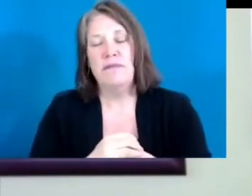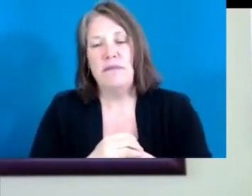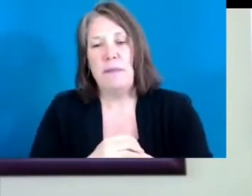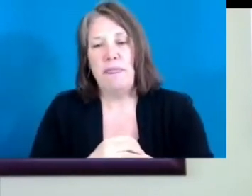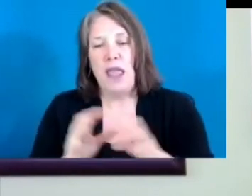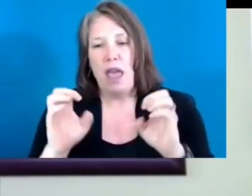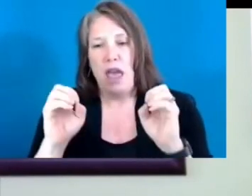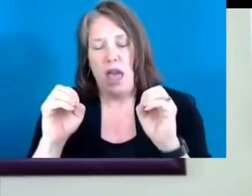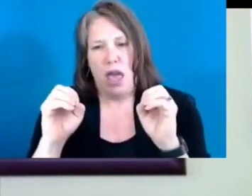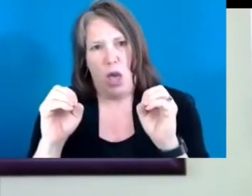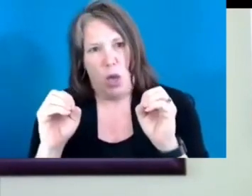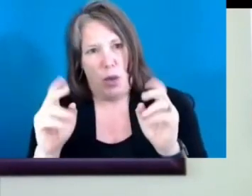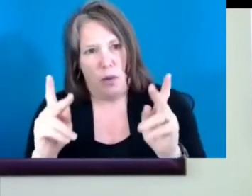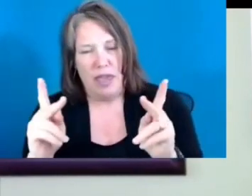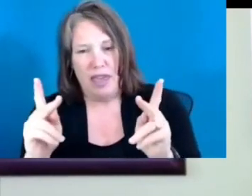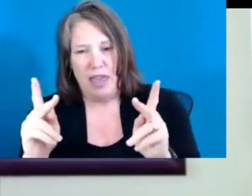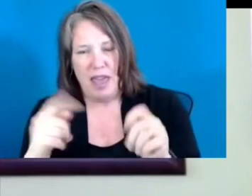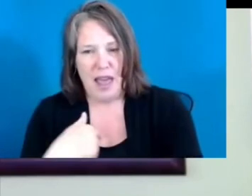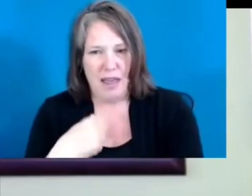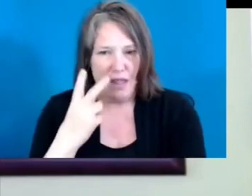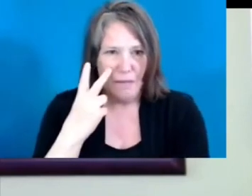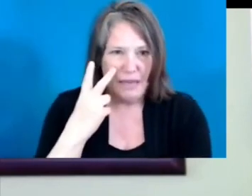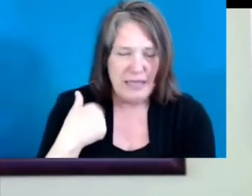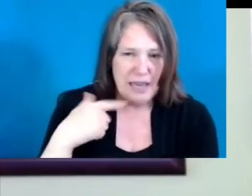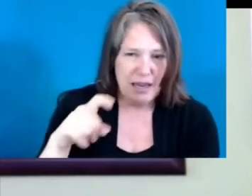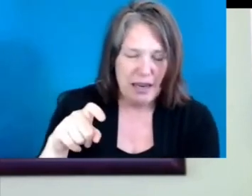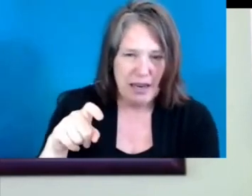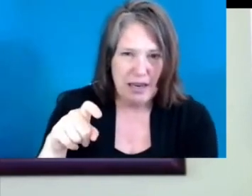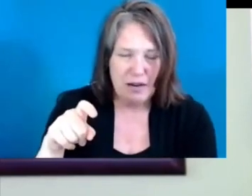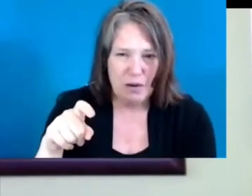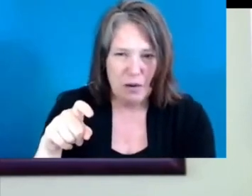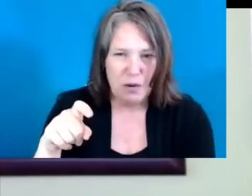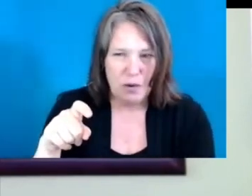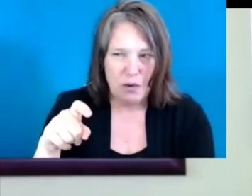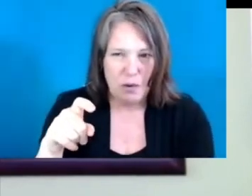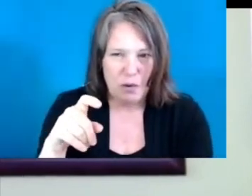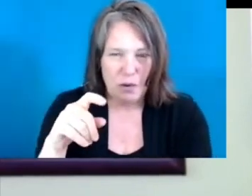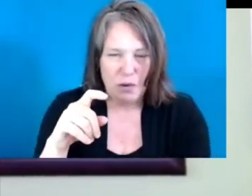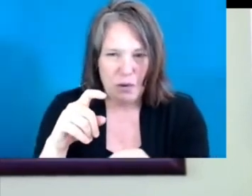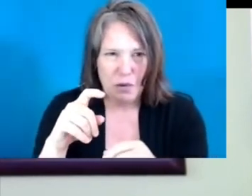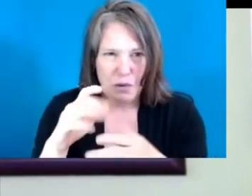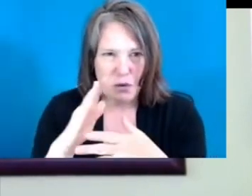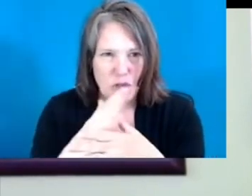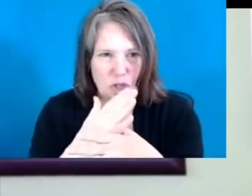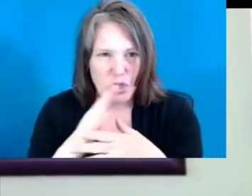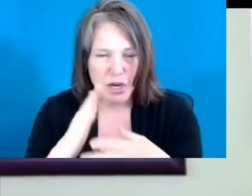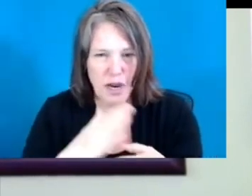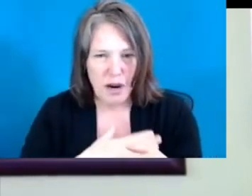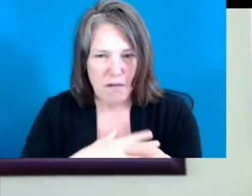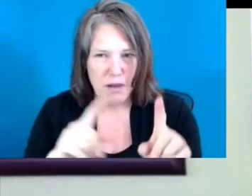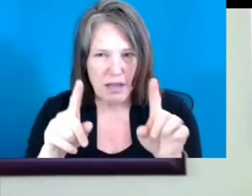Okay. And I, let's see, I need to get access to sharing my screen.